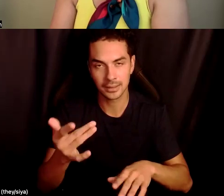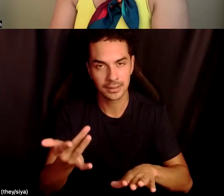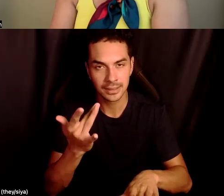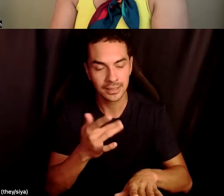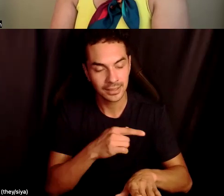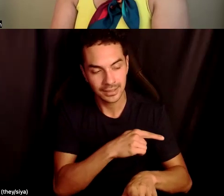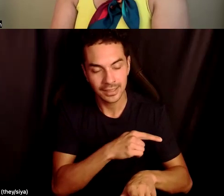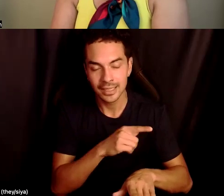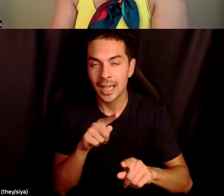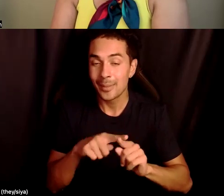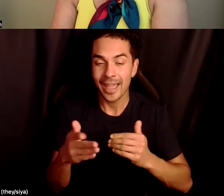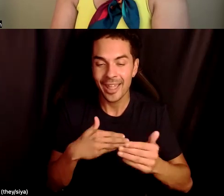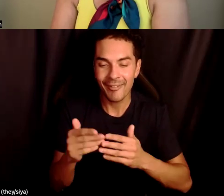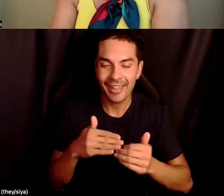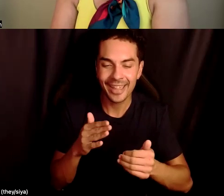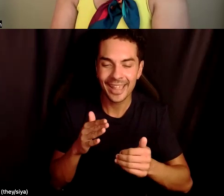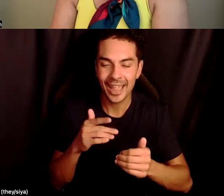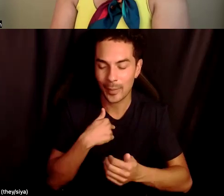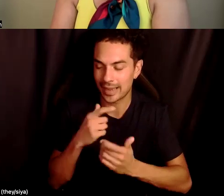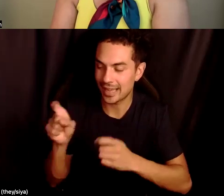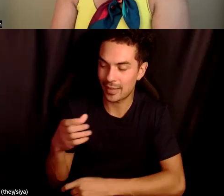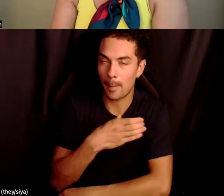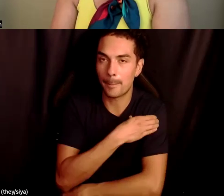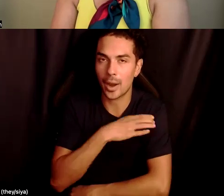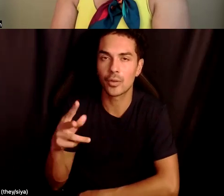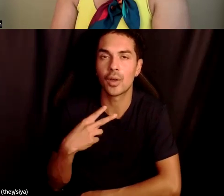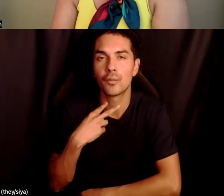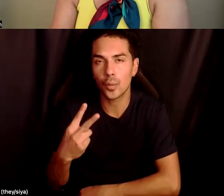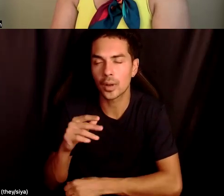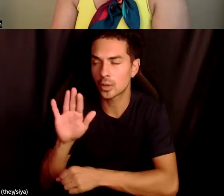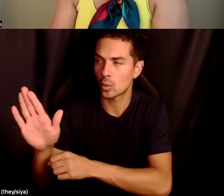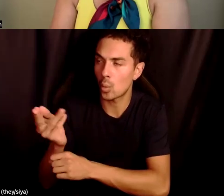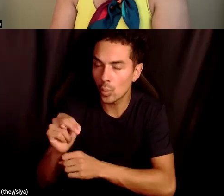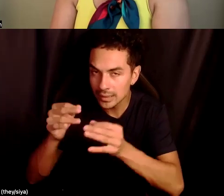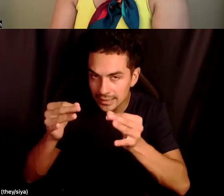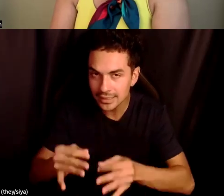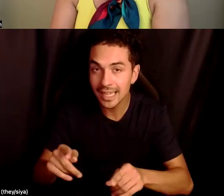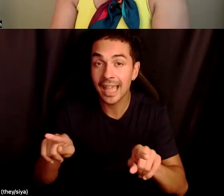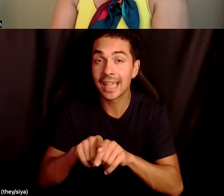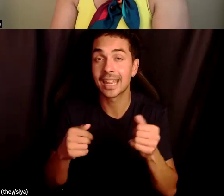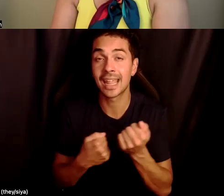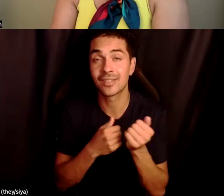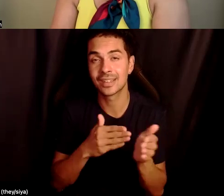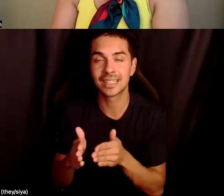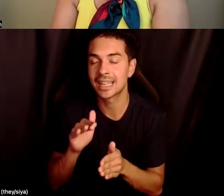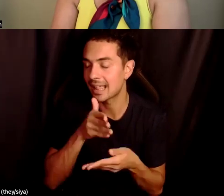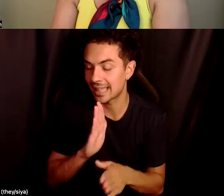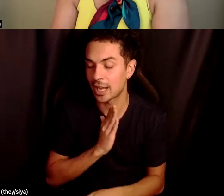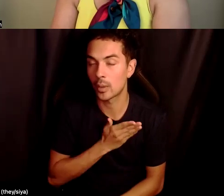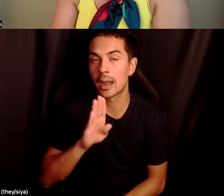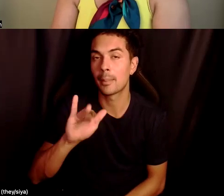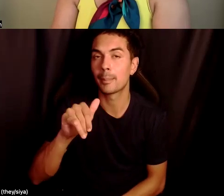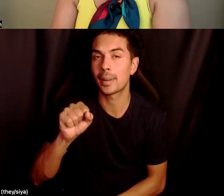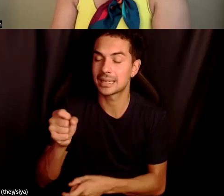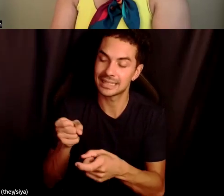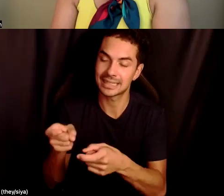decisions, because they know their experience better than we do. And then, um, as advocates trying not to let our bias dictate the situation, like,